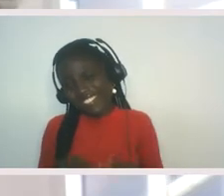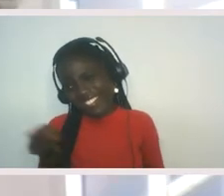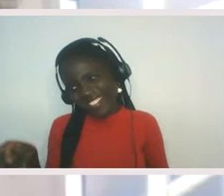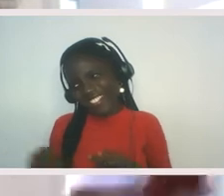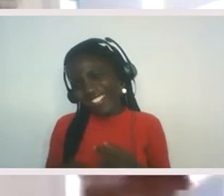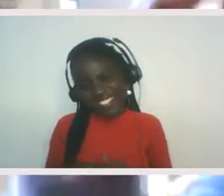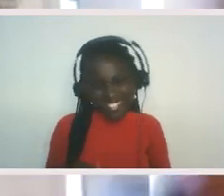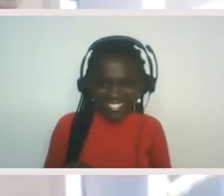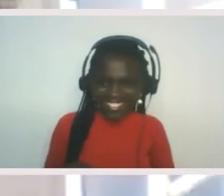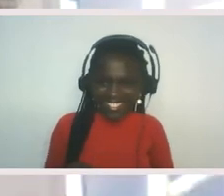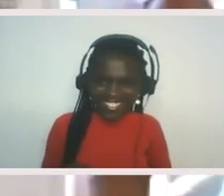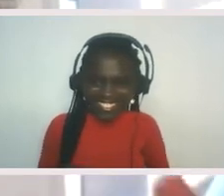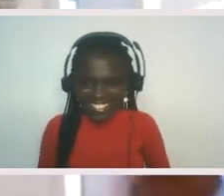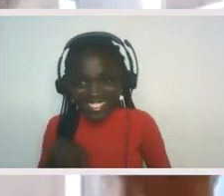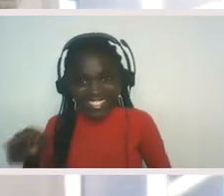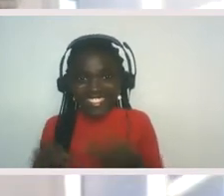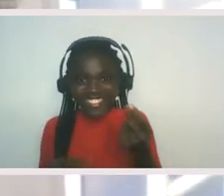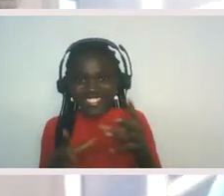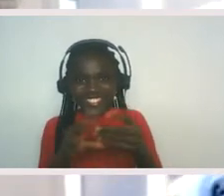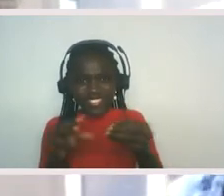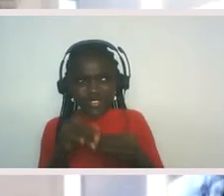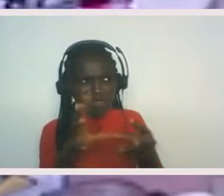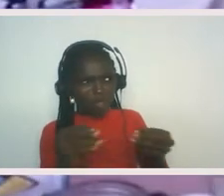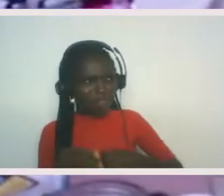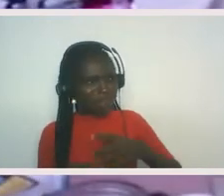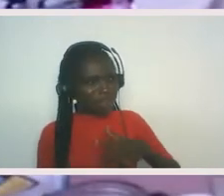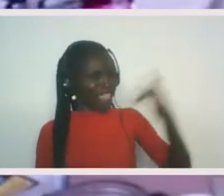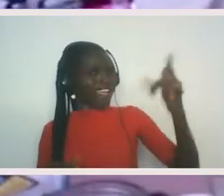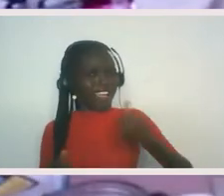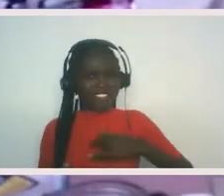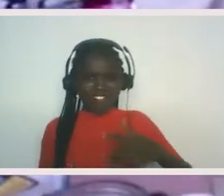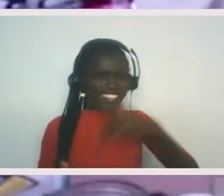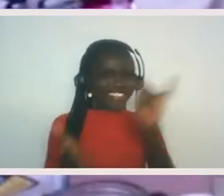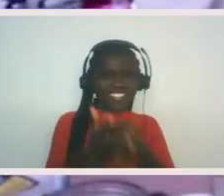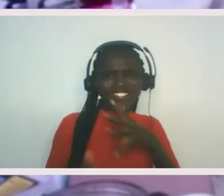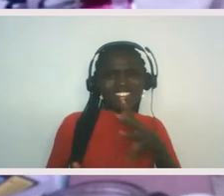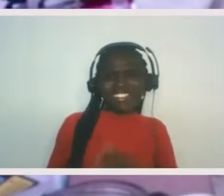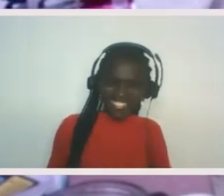said he was like, I feel that mama. And just, you know, he had to get up. Yeah. Yeah.